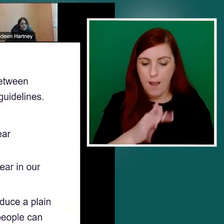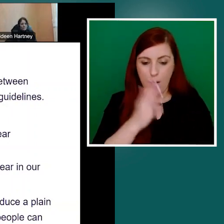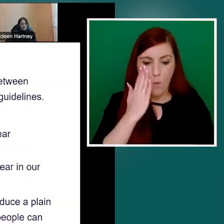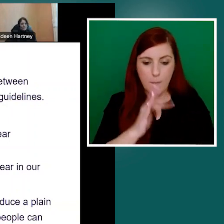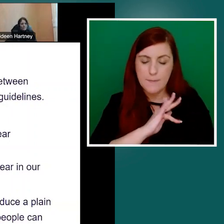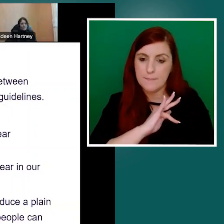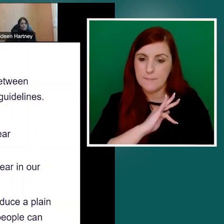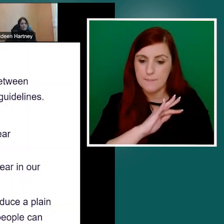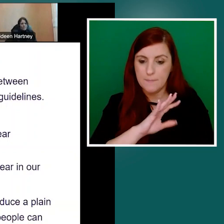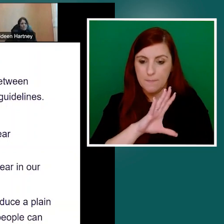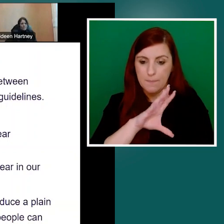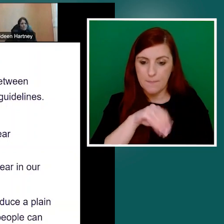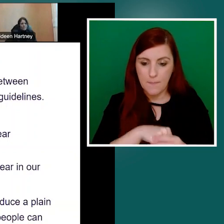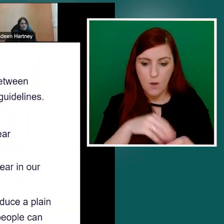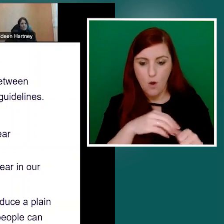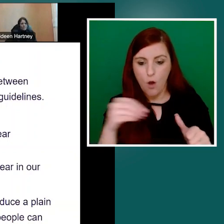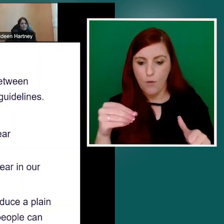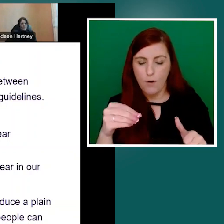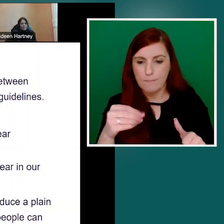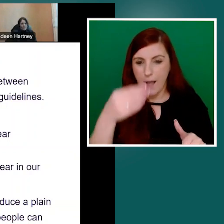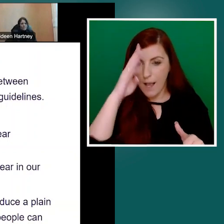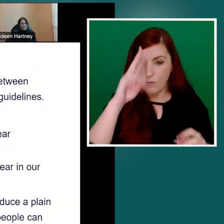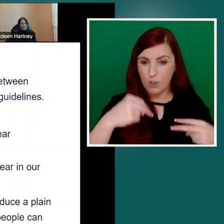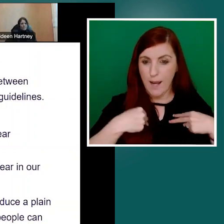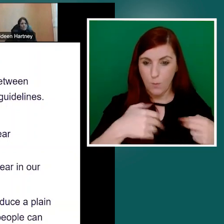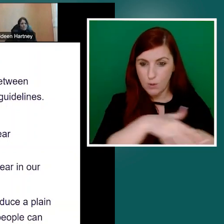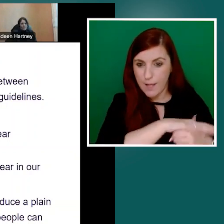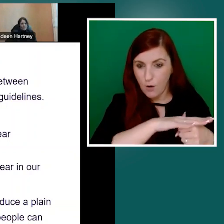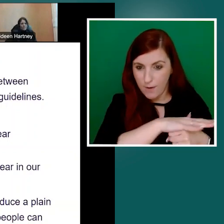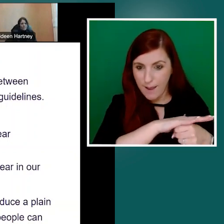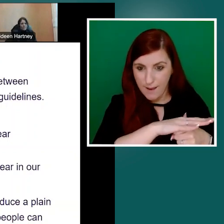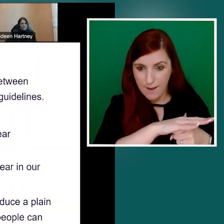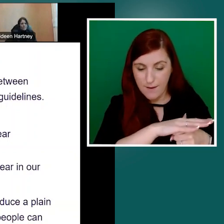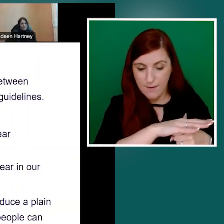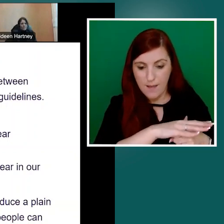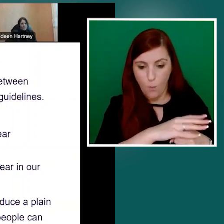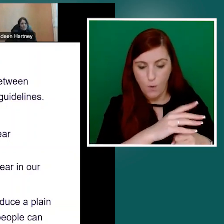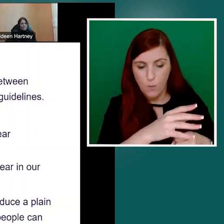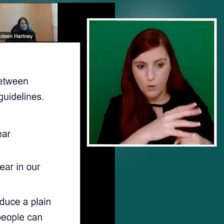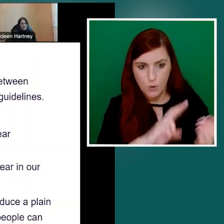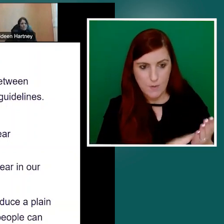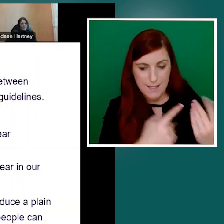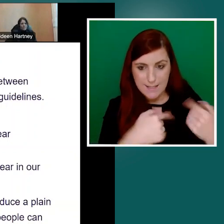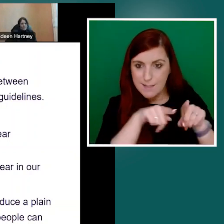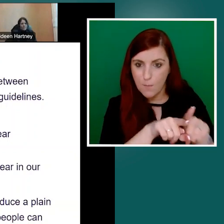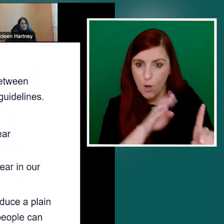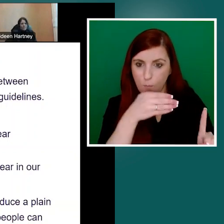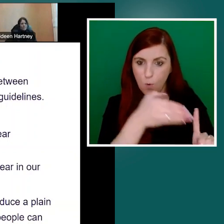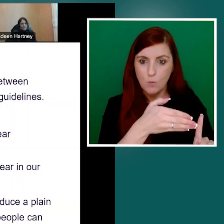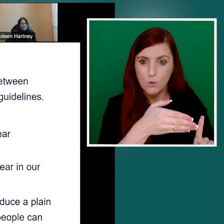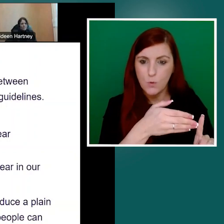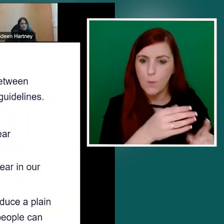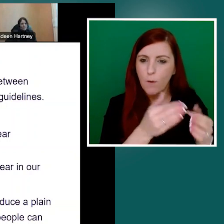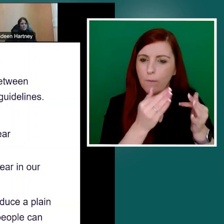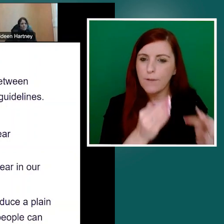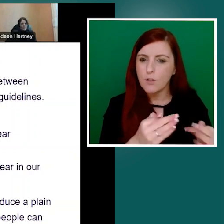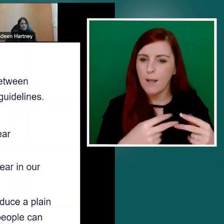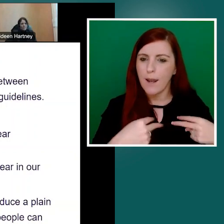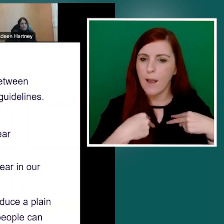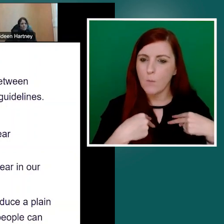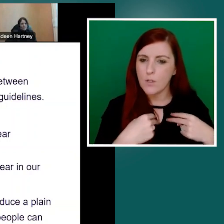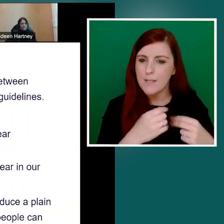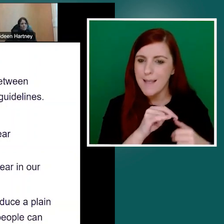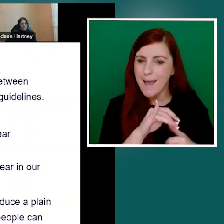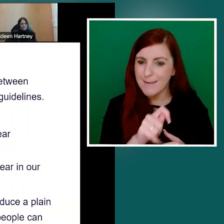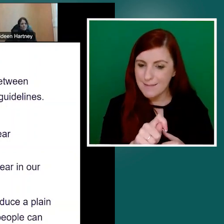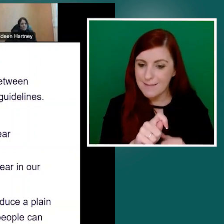take kind of a similar approach to the Official Languages Act. NALA had recommended previously that there was a bill in terms of